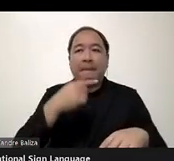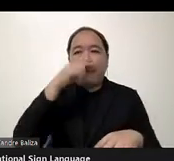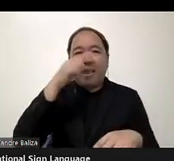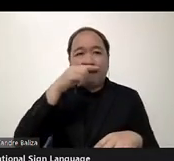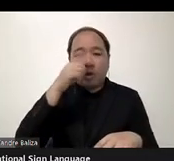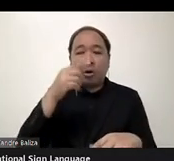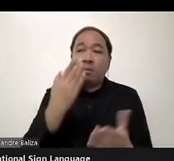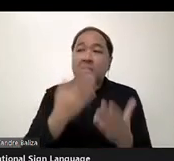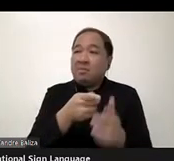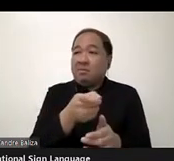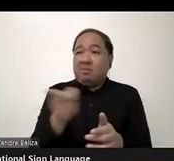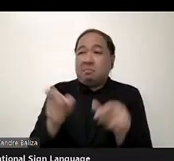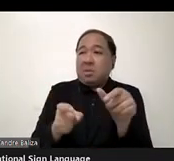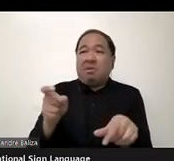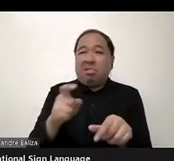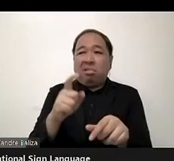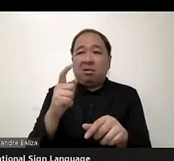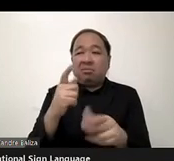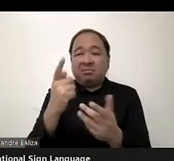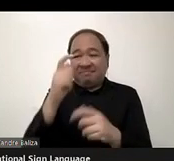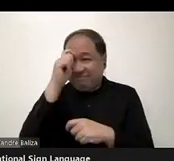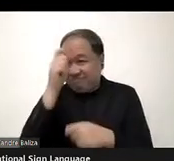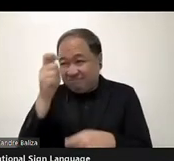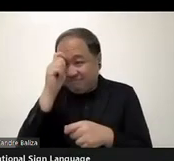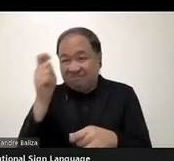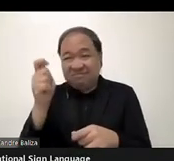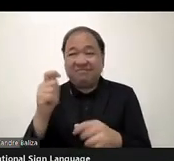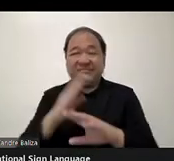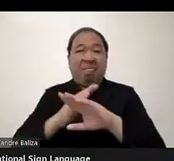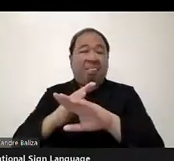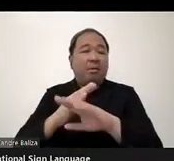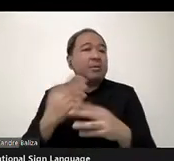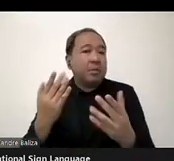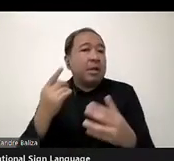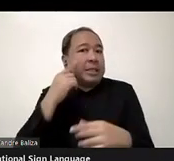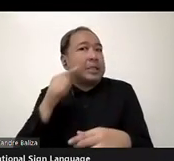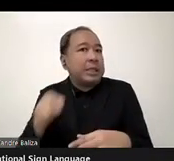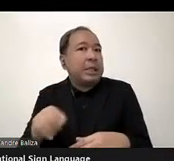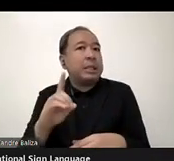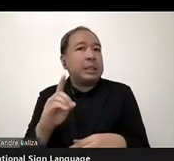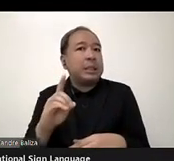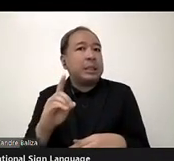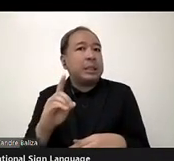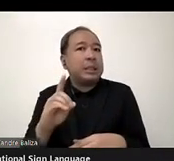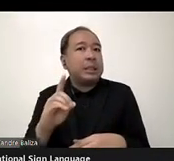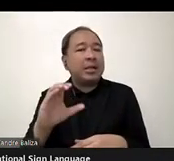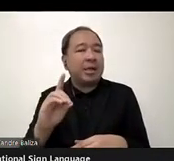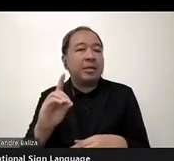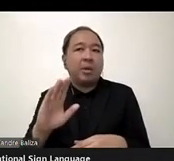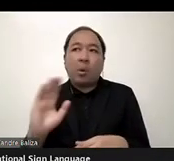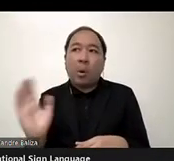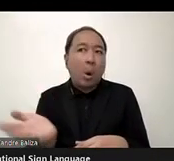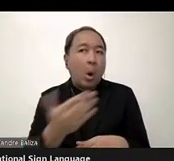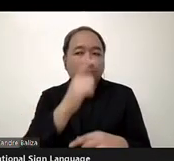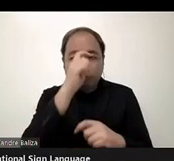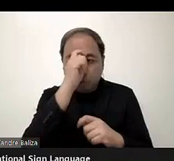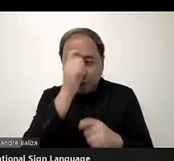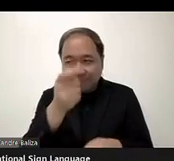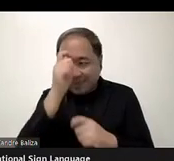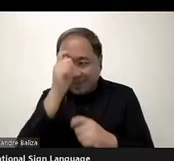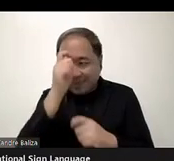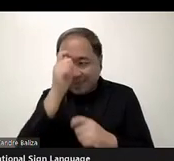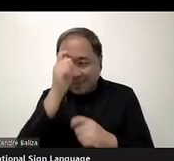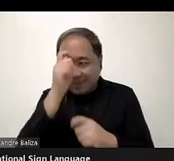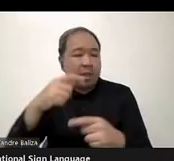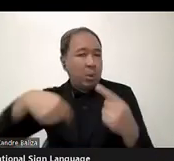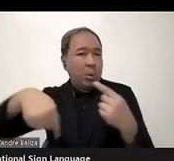others. We wanted to make sure that DCAD is a place that is respecting everyone's contribution. So we worked